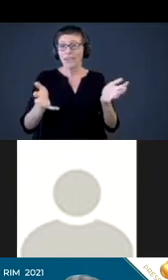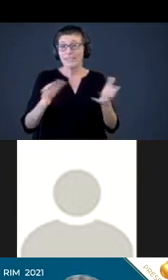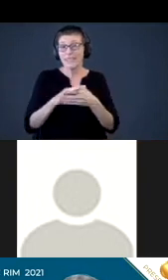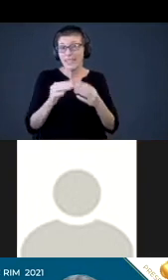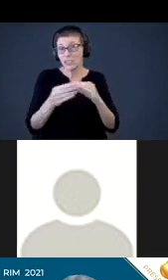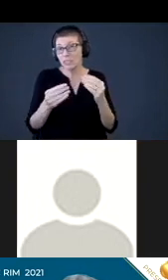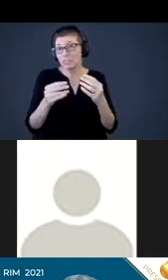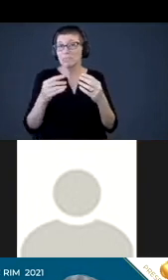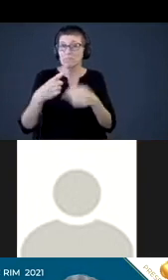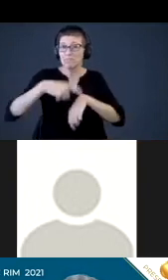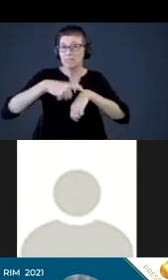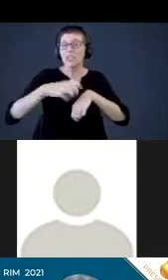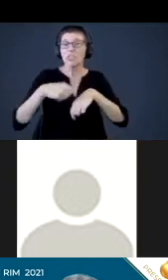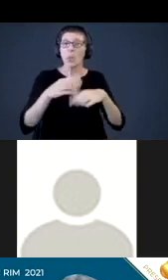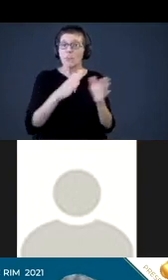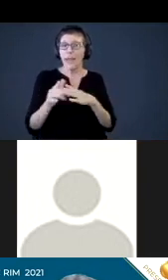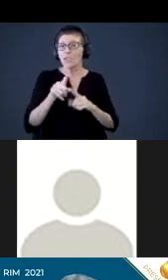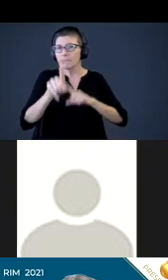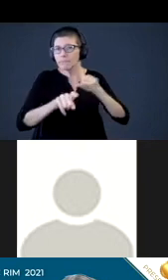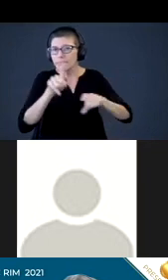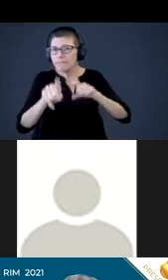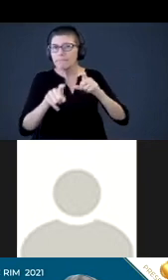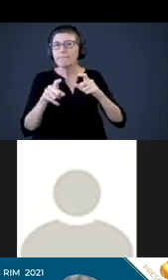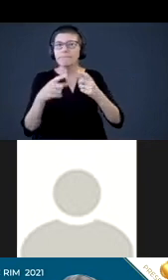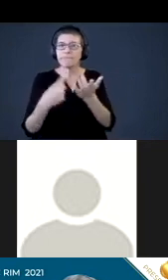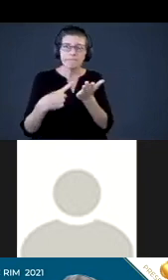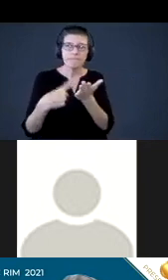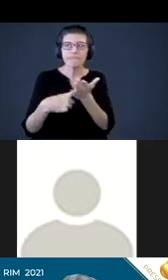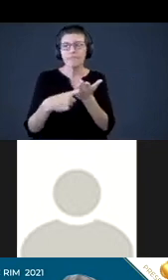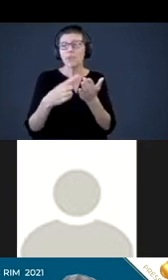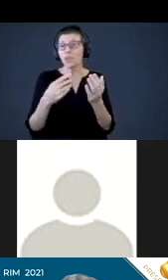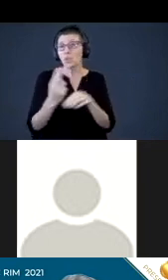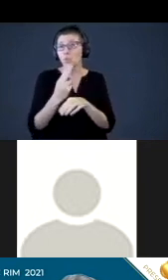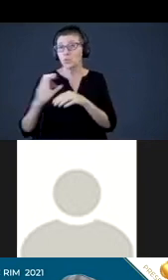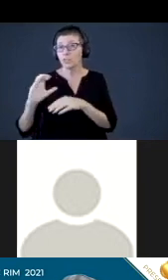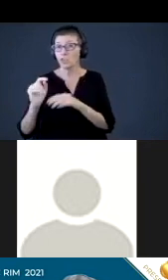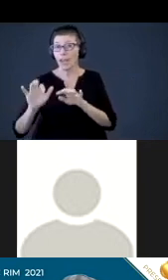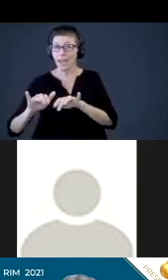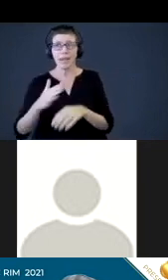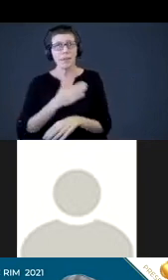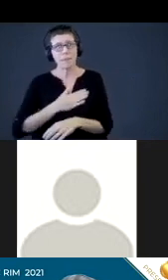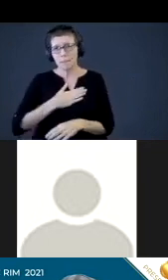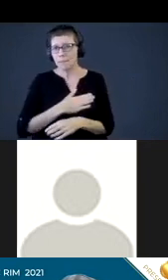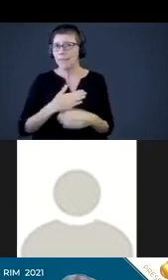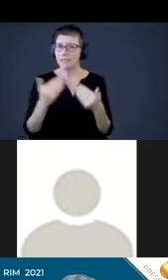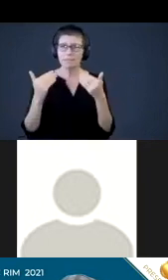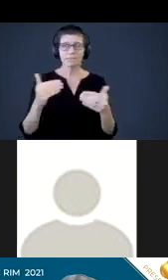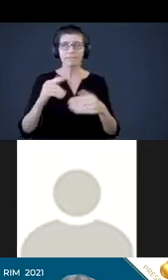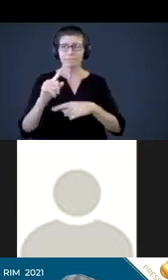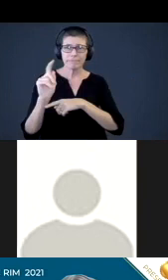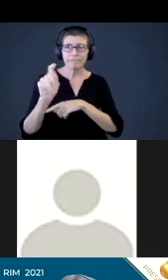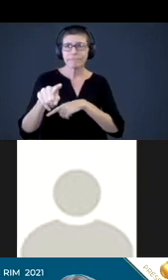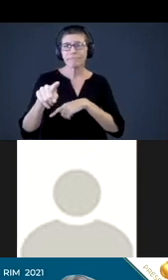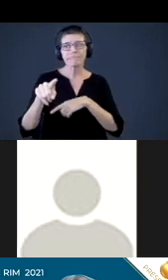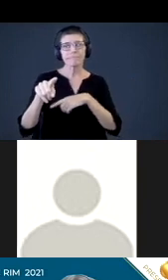of questions throughout our presentation with opportunity to discuss via the chat box. Please feel free to ask questions that you may have